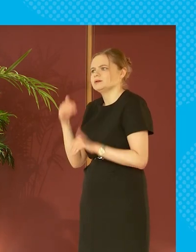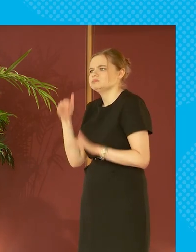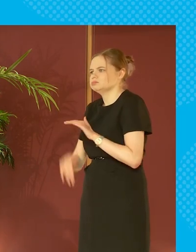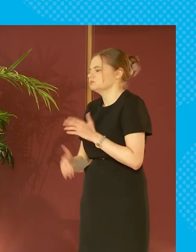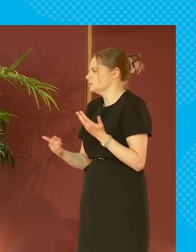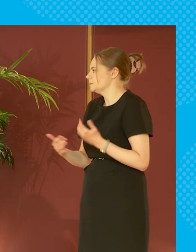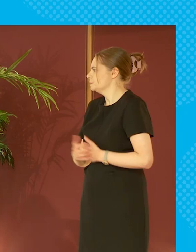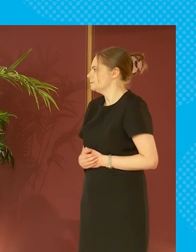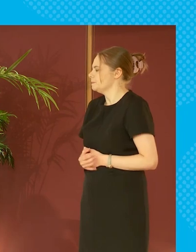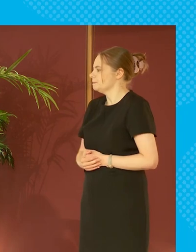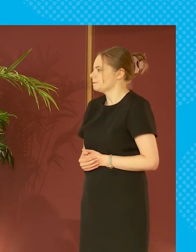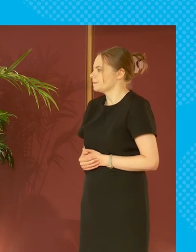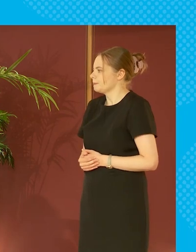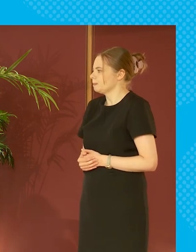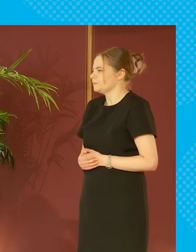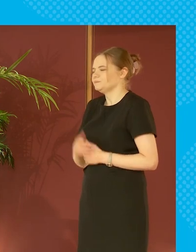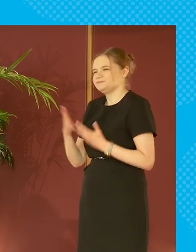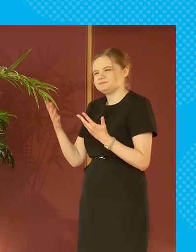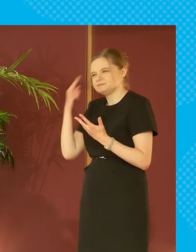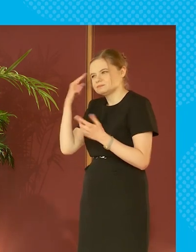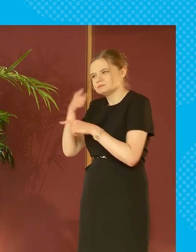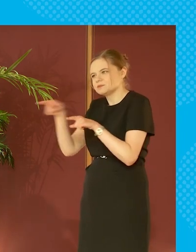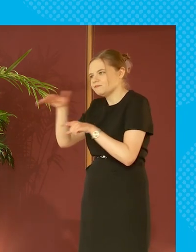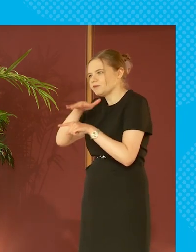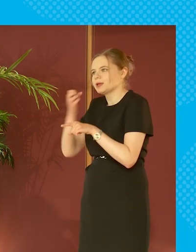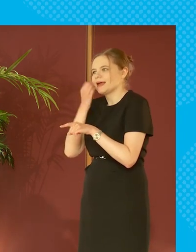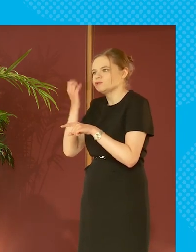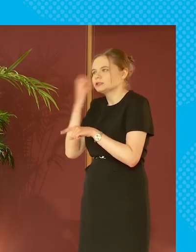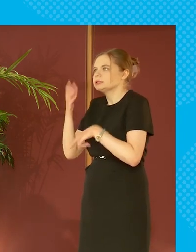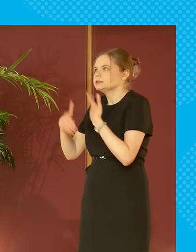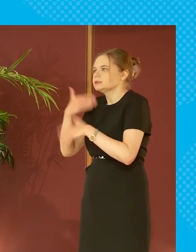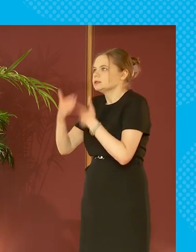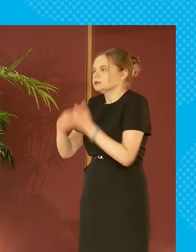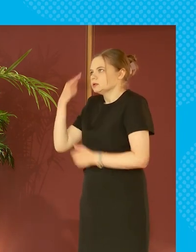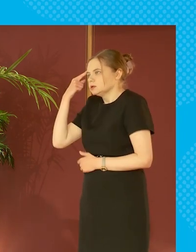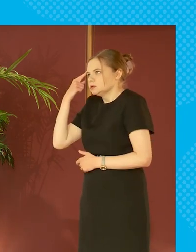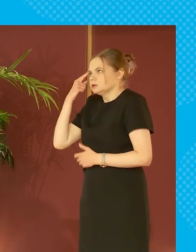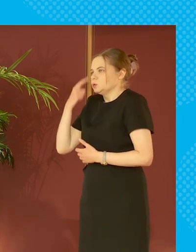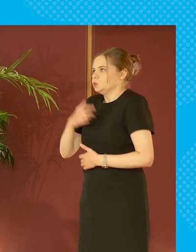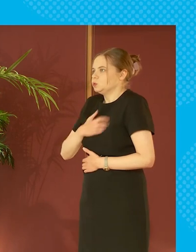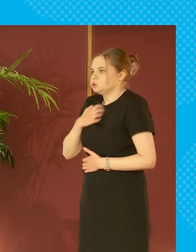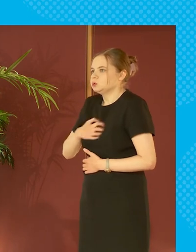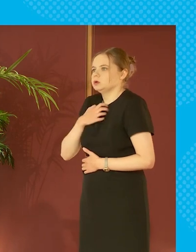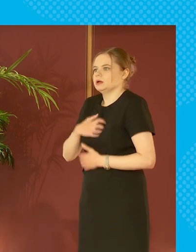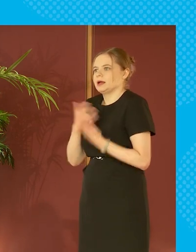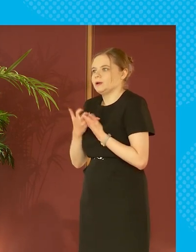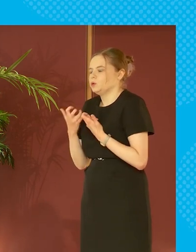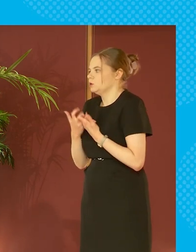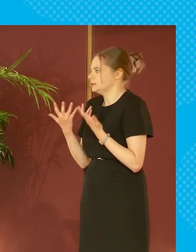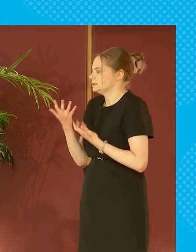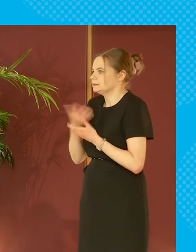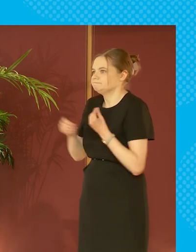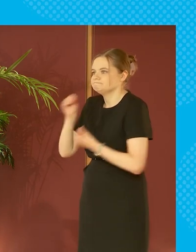the i suppose the daily grind of having to think about how you cope with these things and